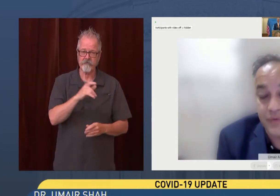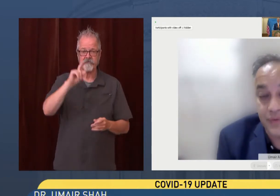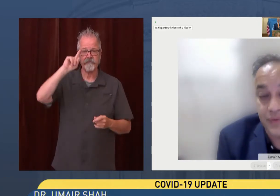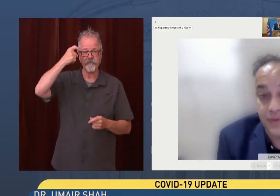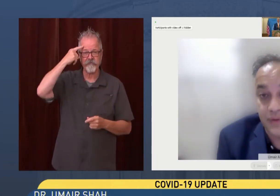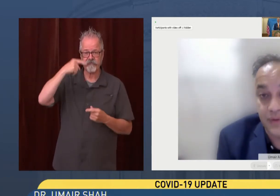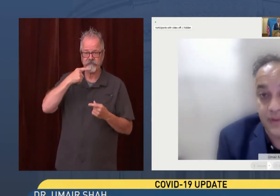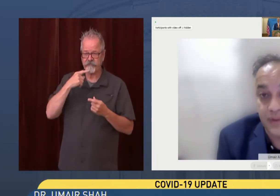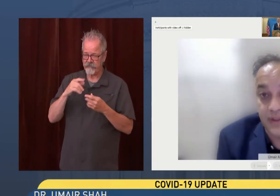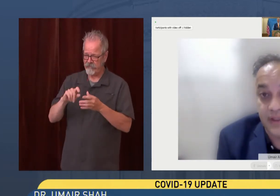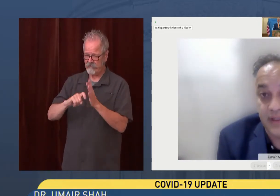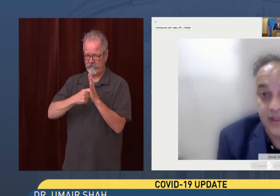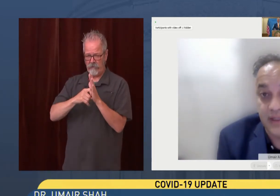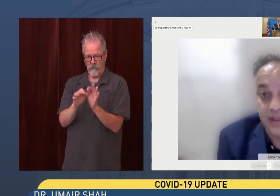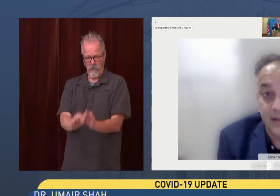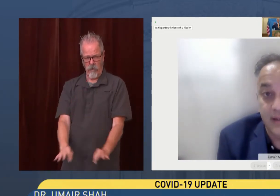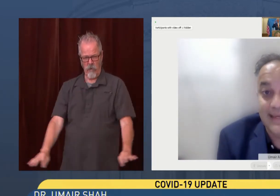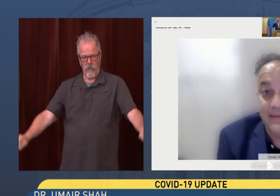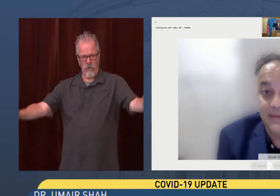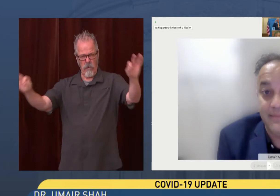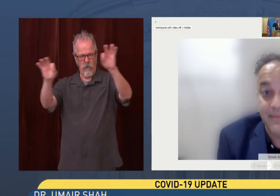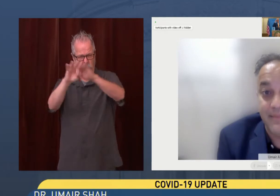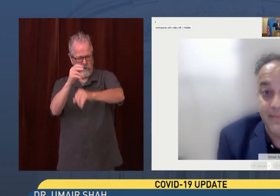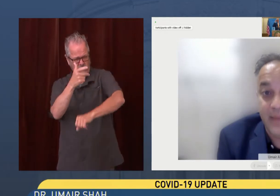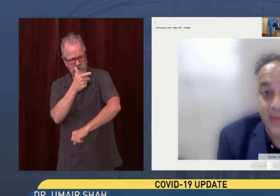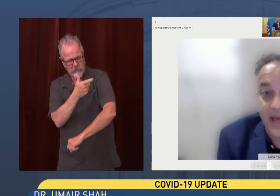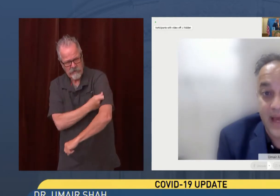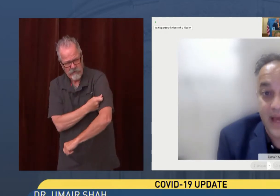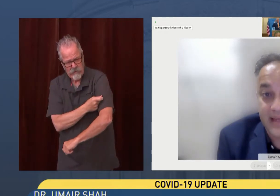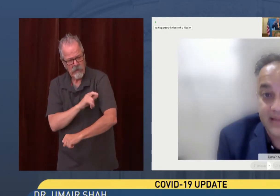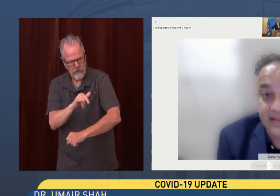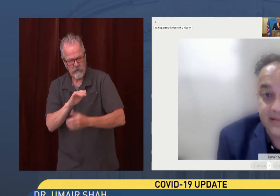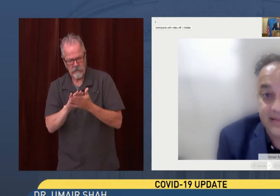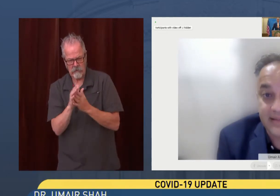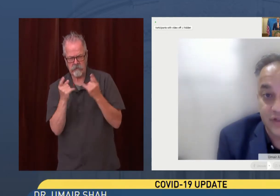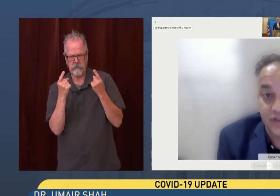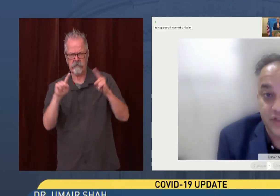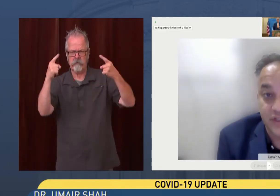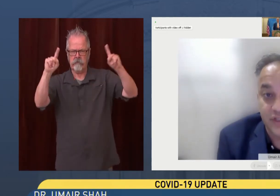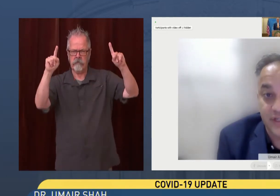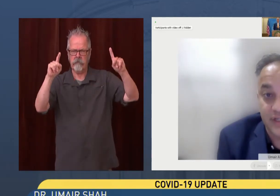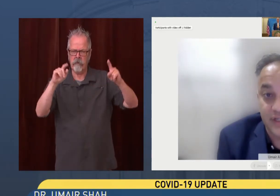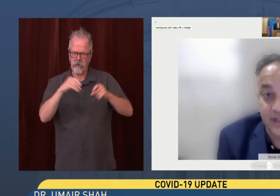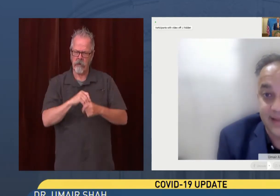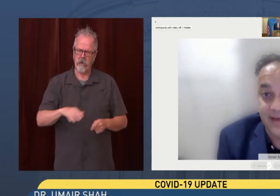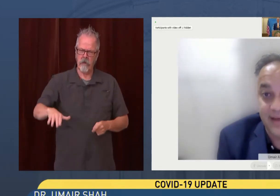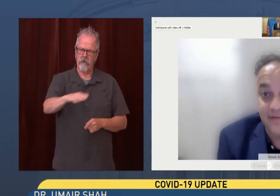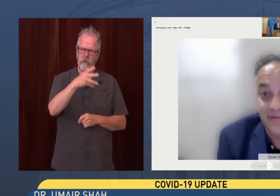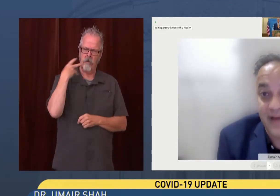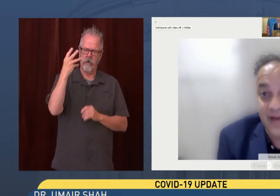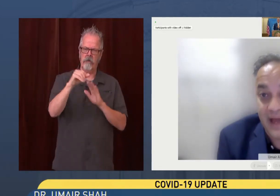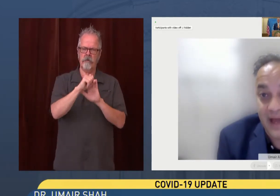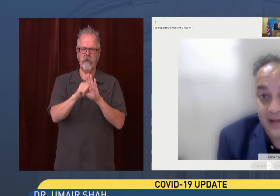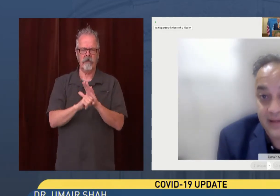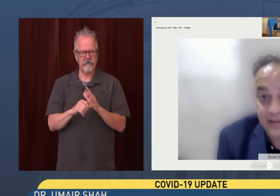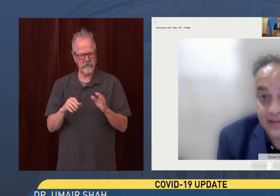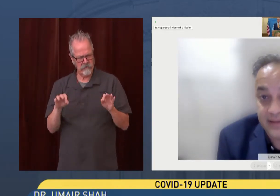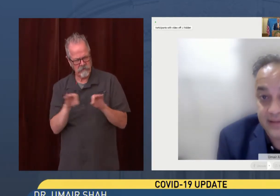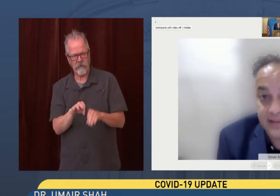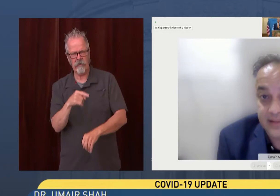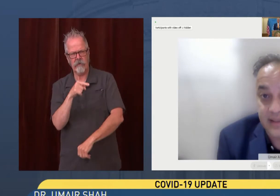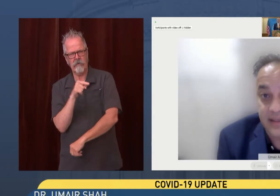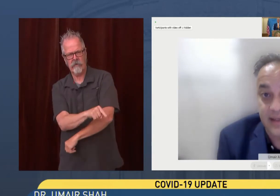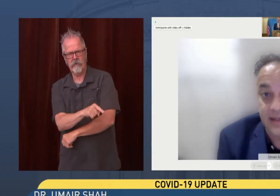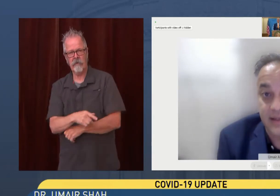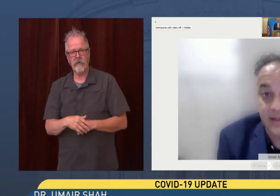are so critical to the success of all of us in the state of Washington. As the governor said, we're seeing increased